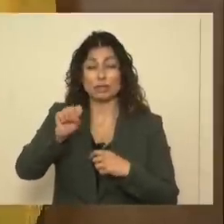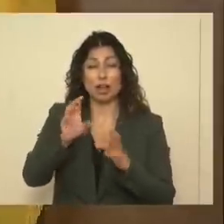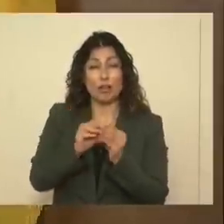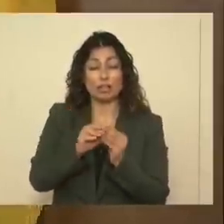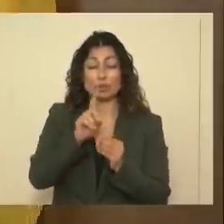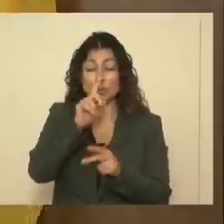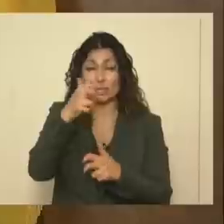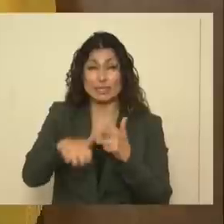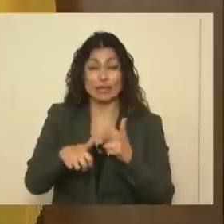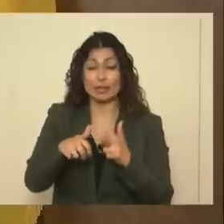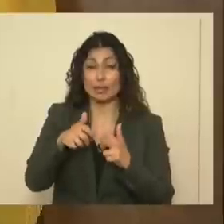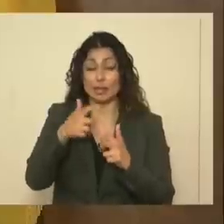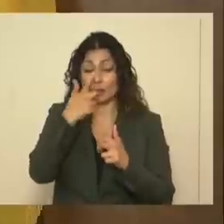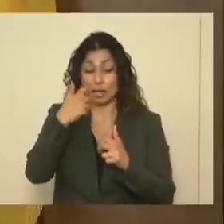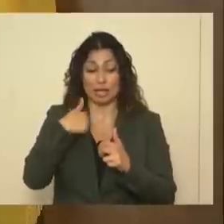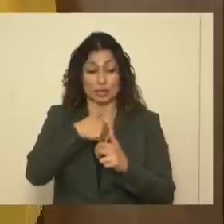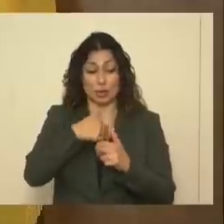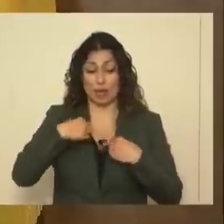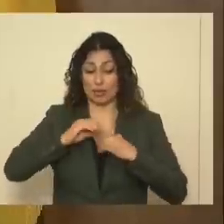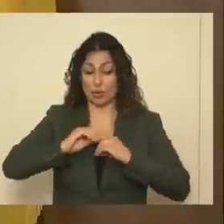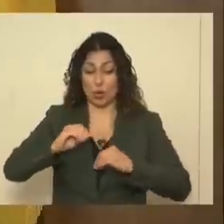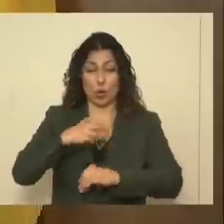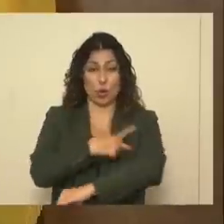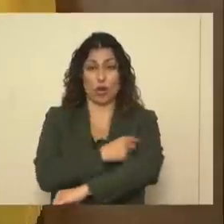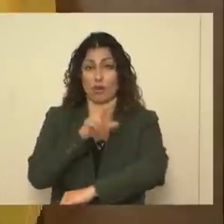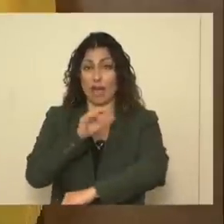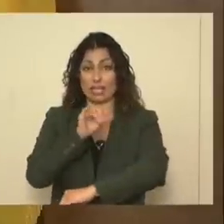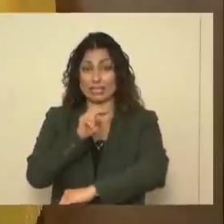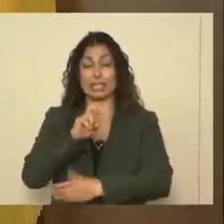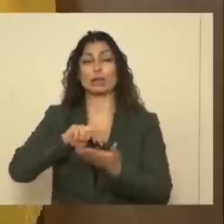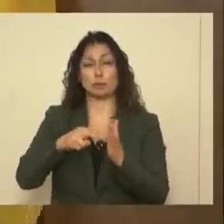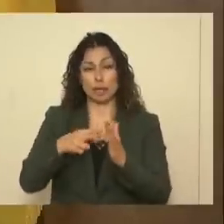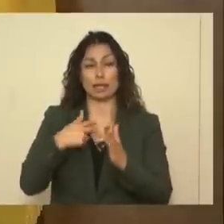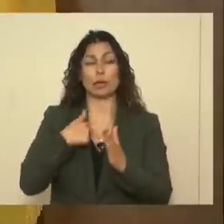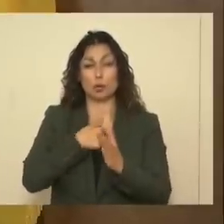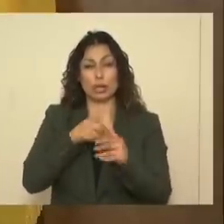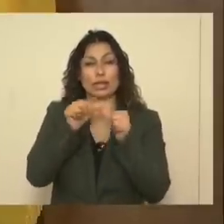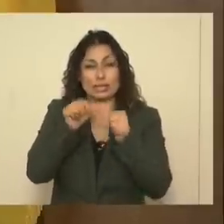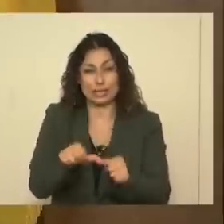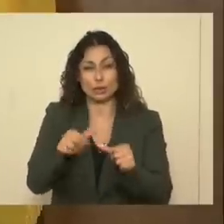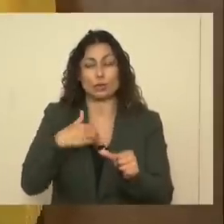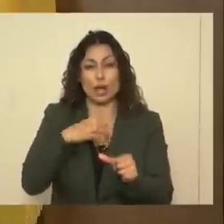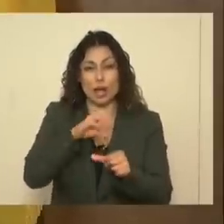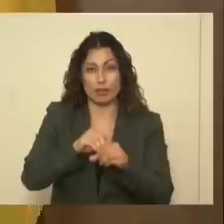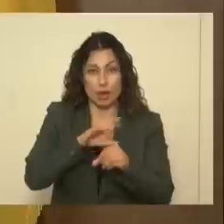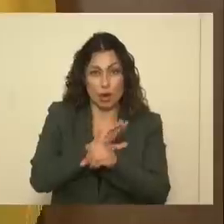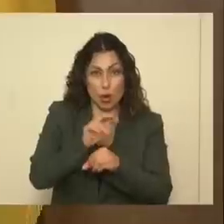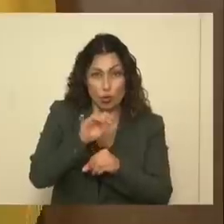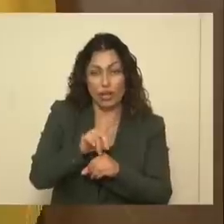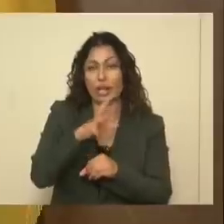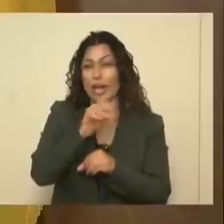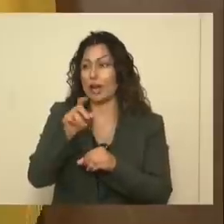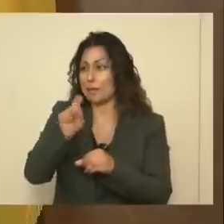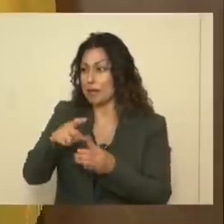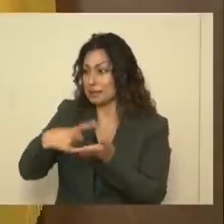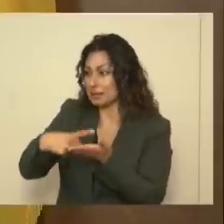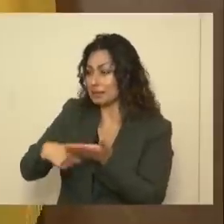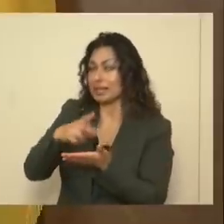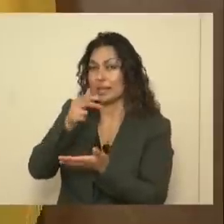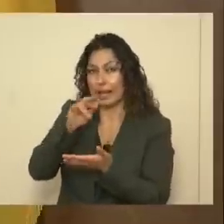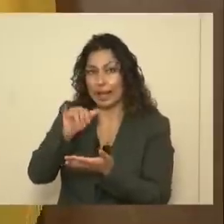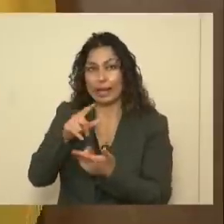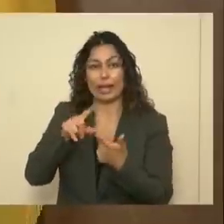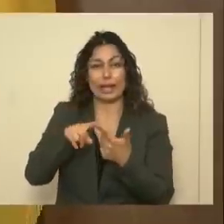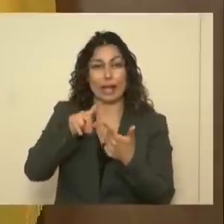vaccine, we're living in COVID. As long as we're living in COVID, we have to talk about testing. And cases, and contact tracing, and the gating criteria.